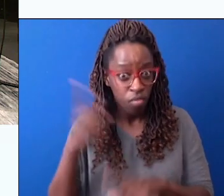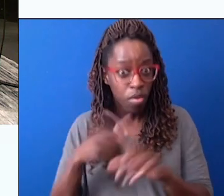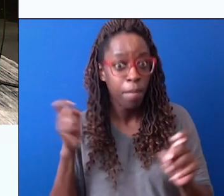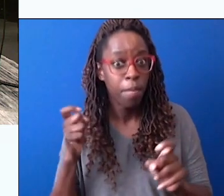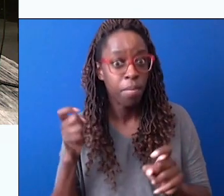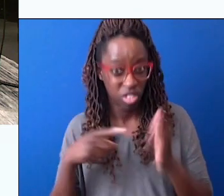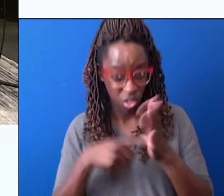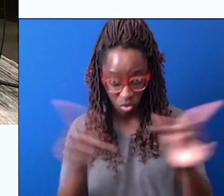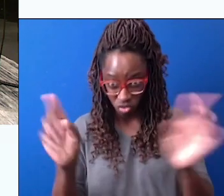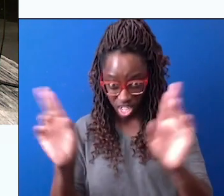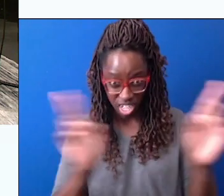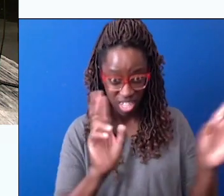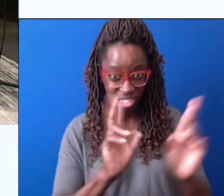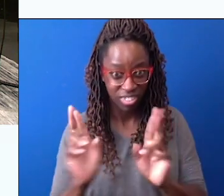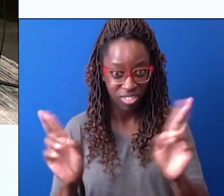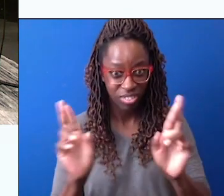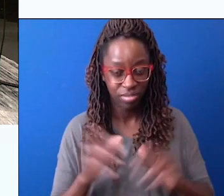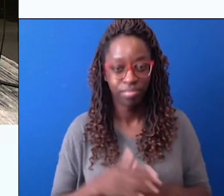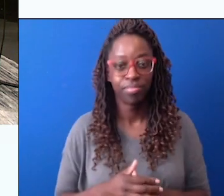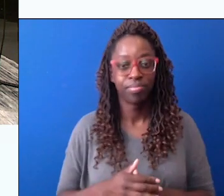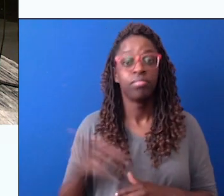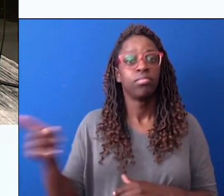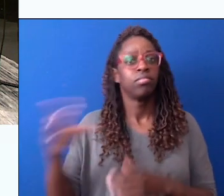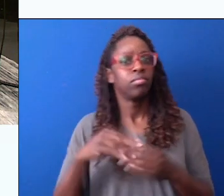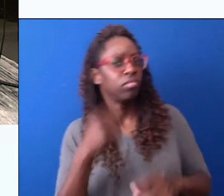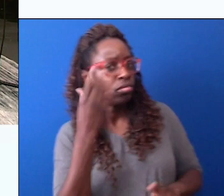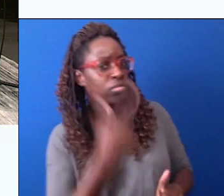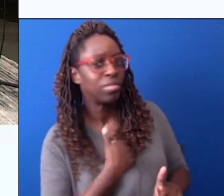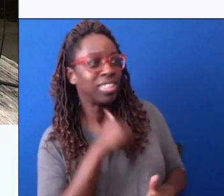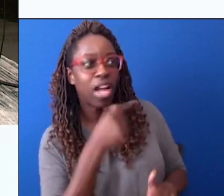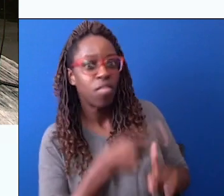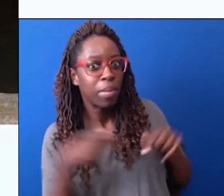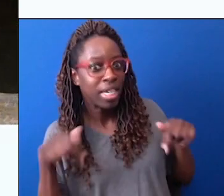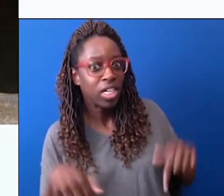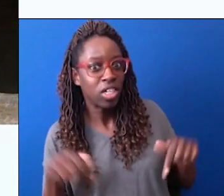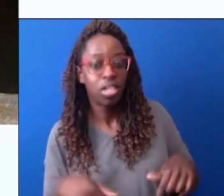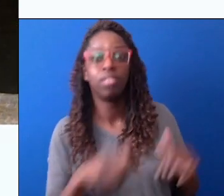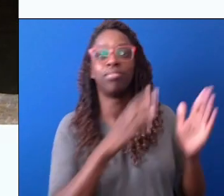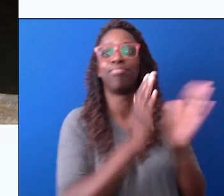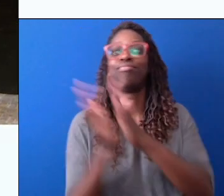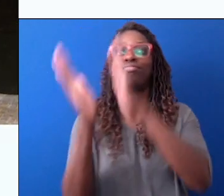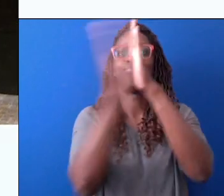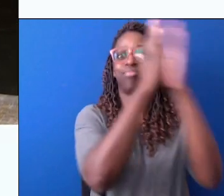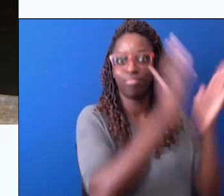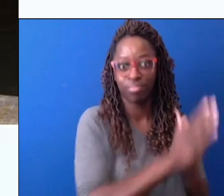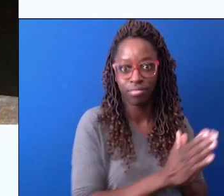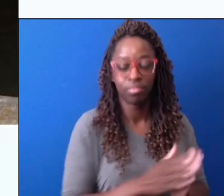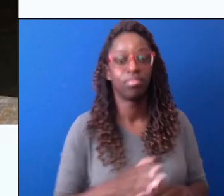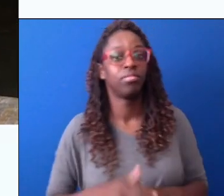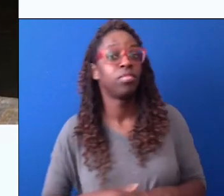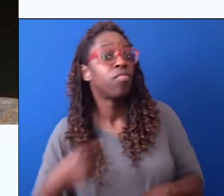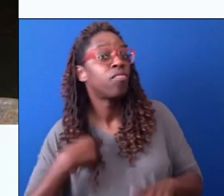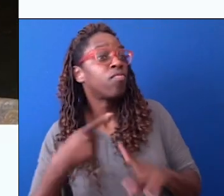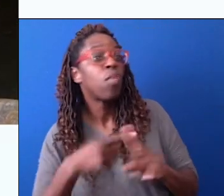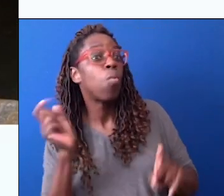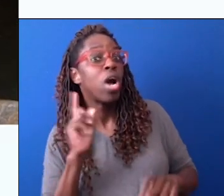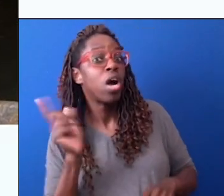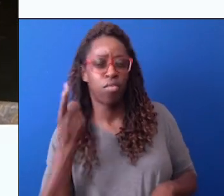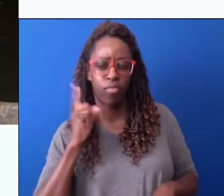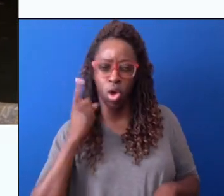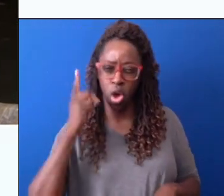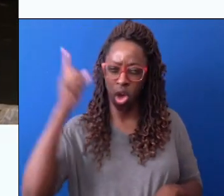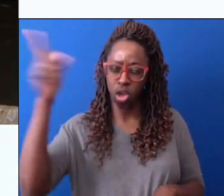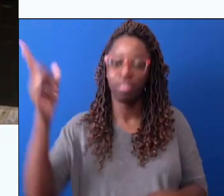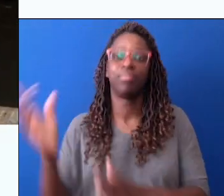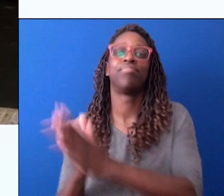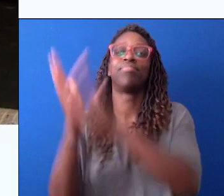This is what he told me. Show me your hands. He said, I am not from here, Marinero